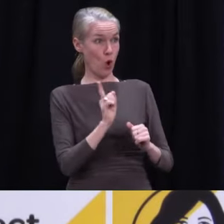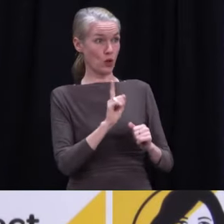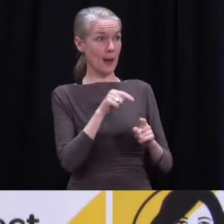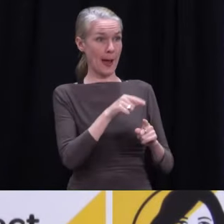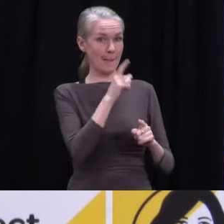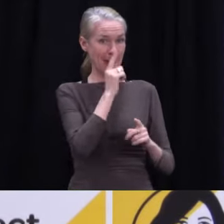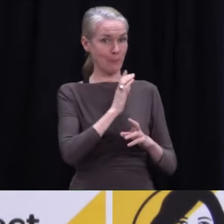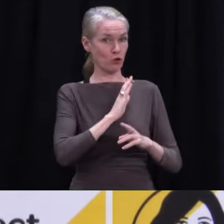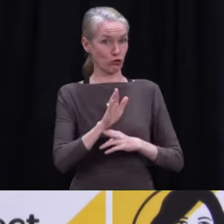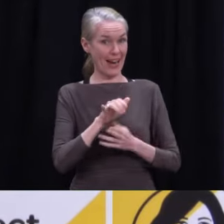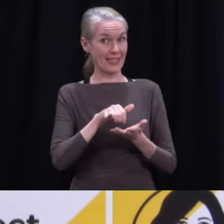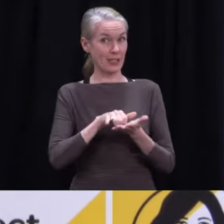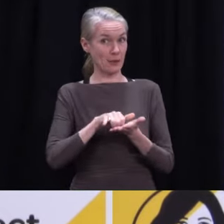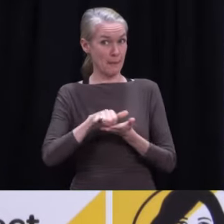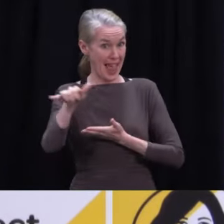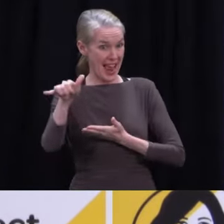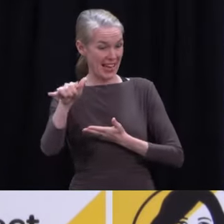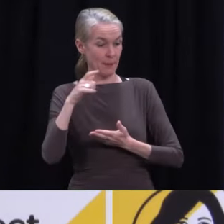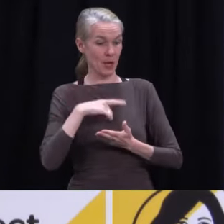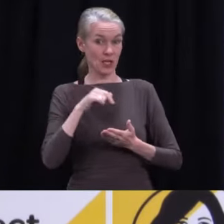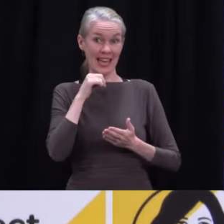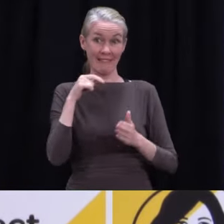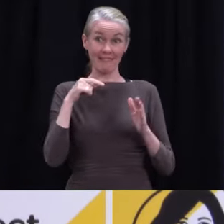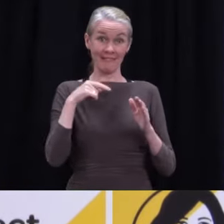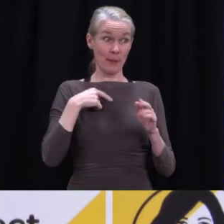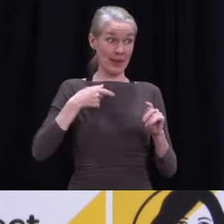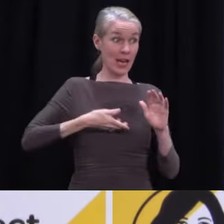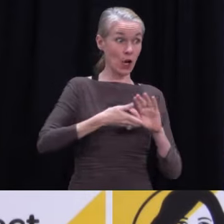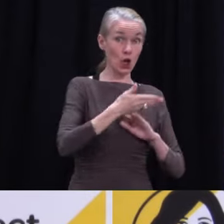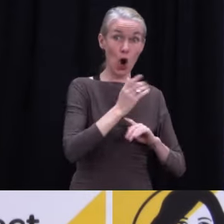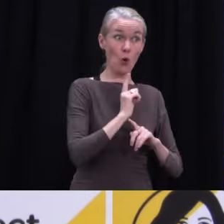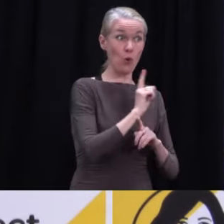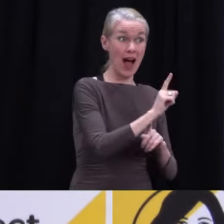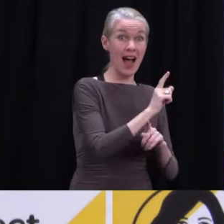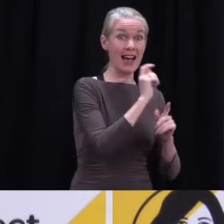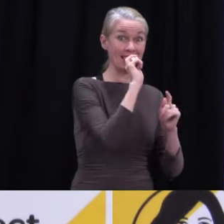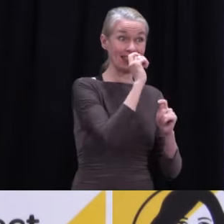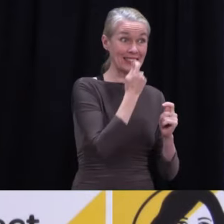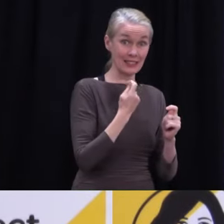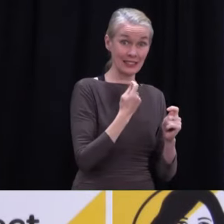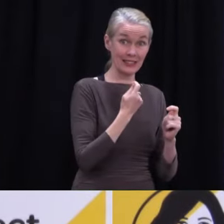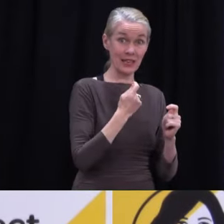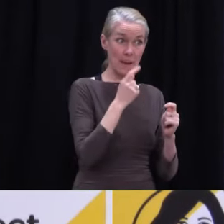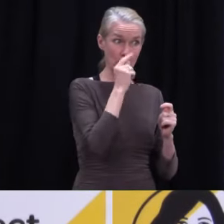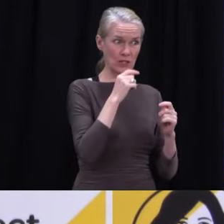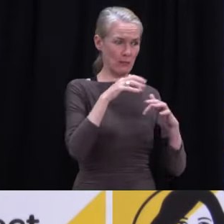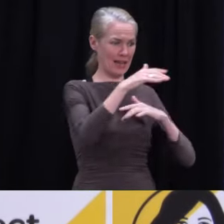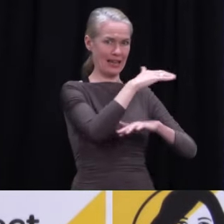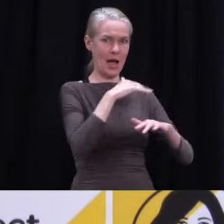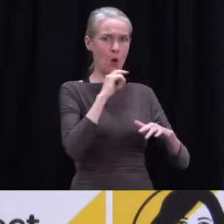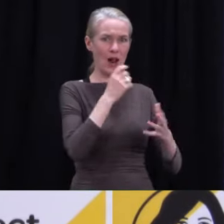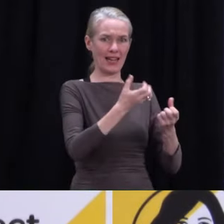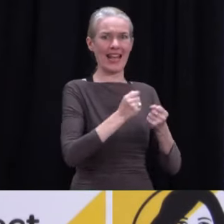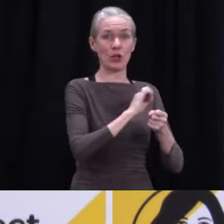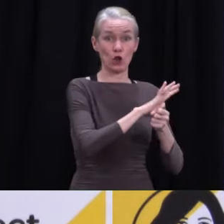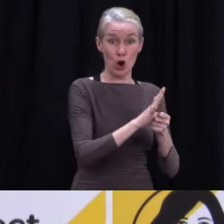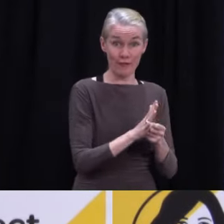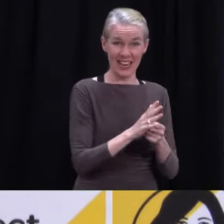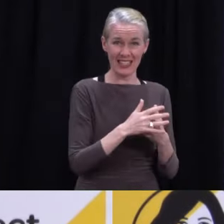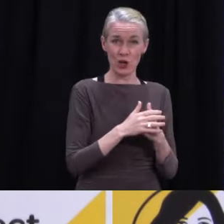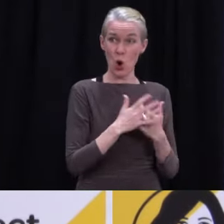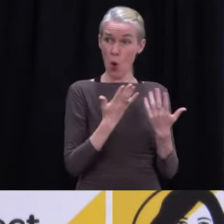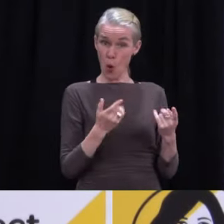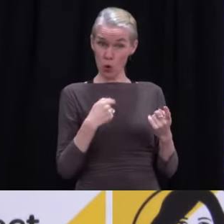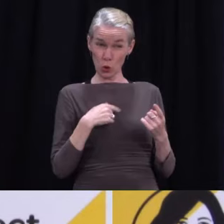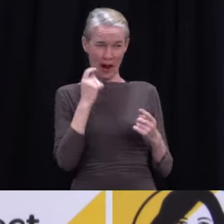and the chances of catching Delta going out and getting the test. It was a mix of both. First of all, as you pointed out, actually these